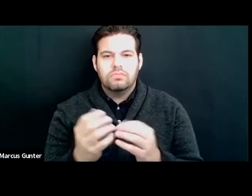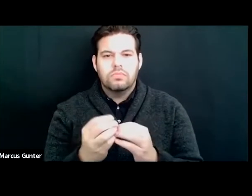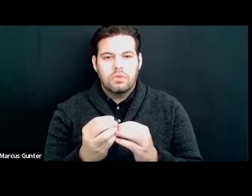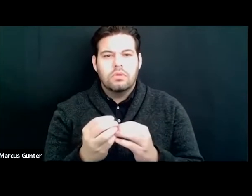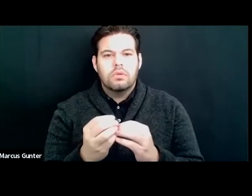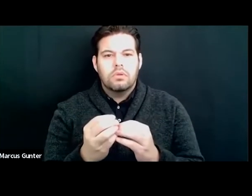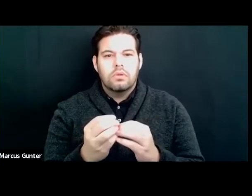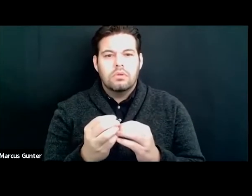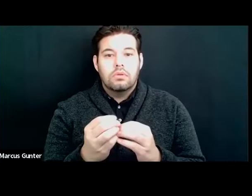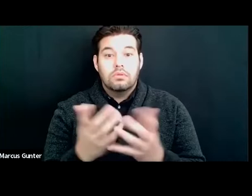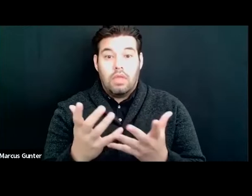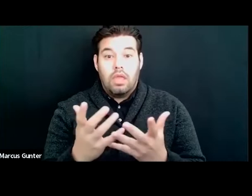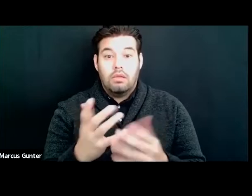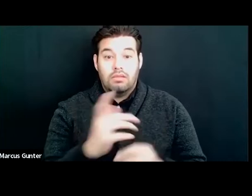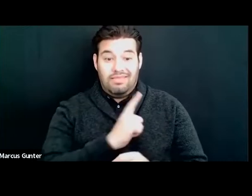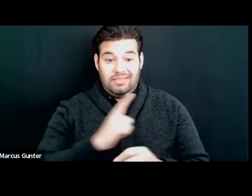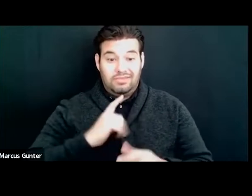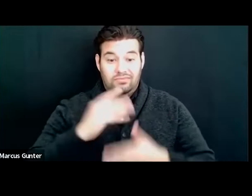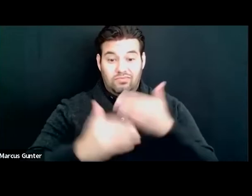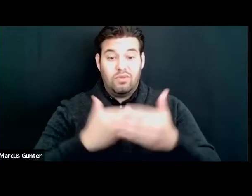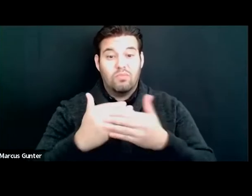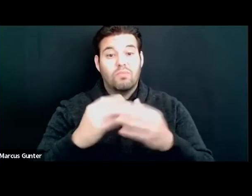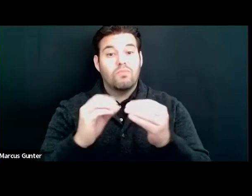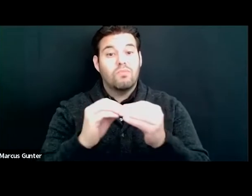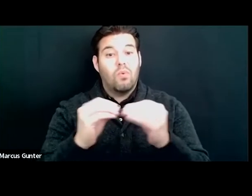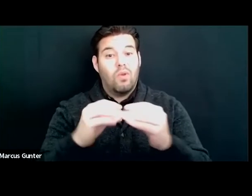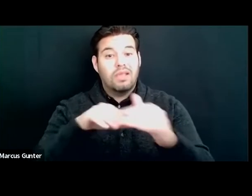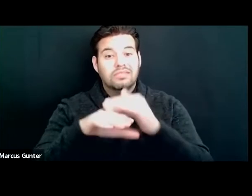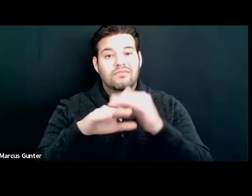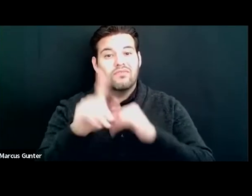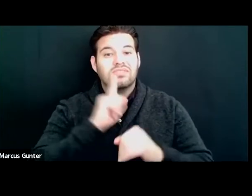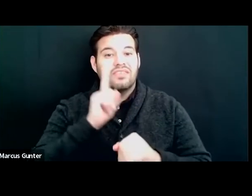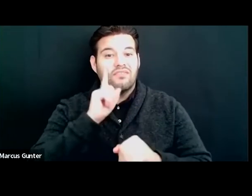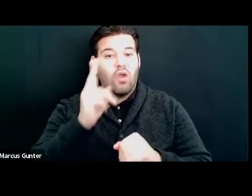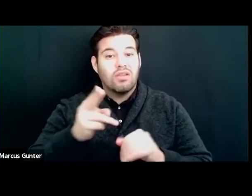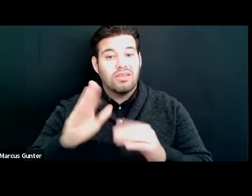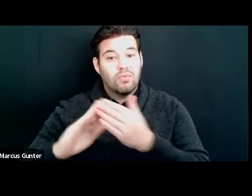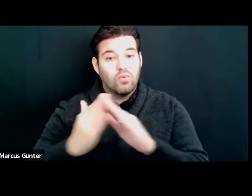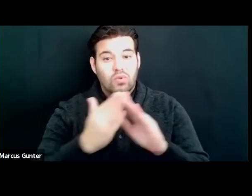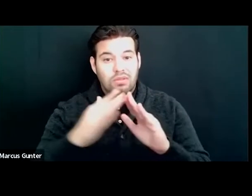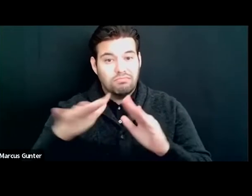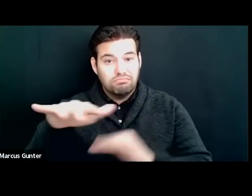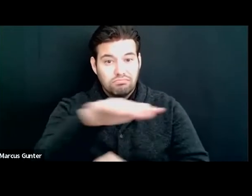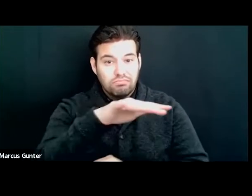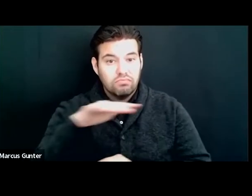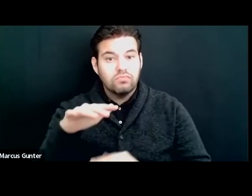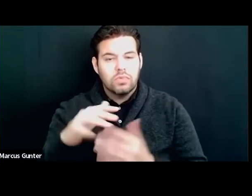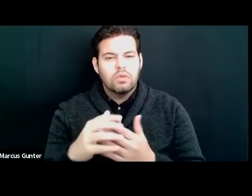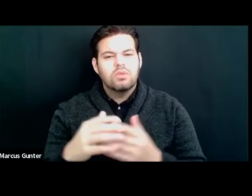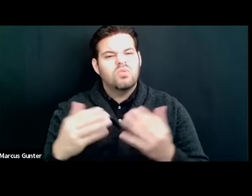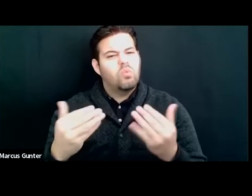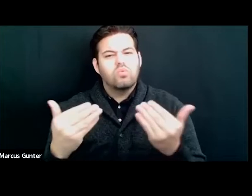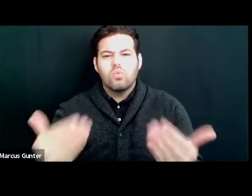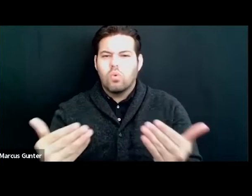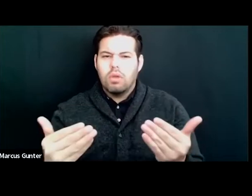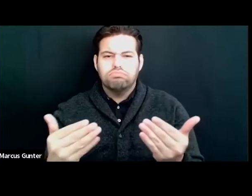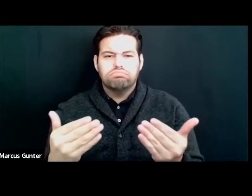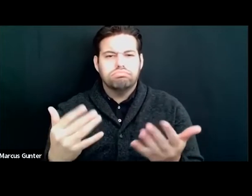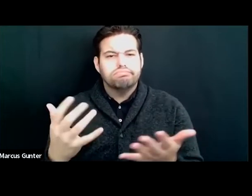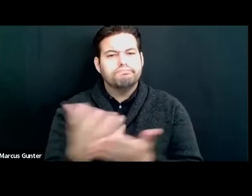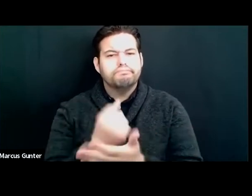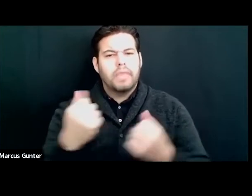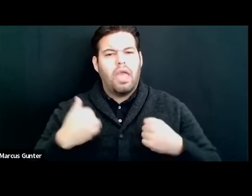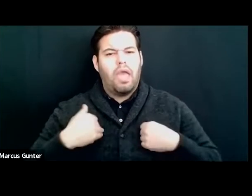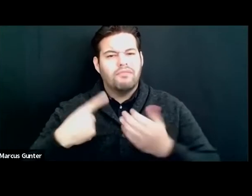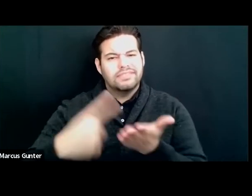to the deaf and hard of hearing community. And so, we're just going to have a discussion about what,